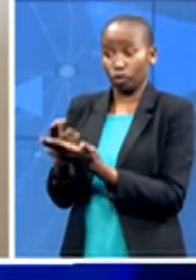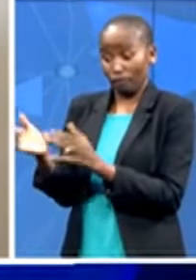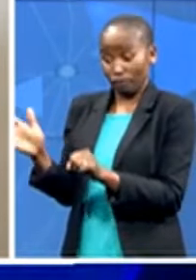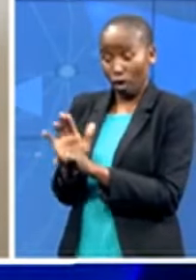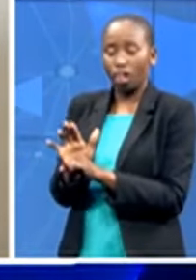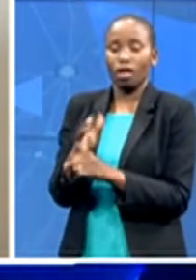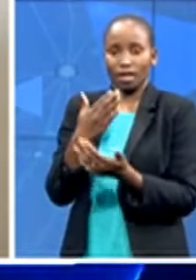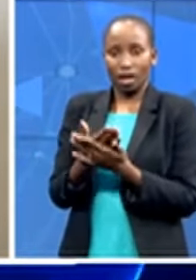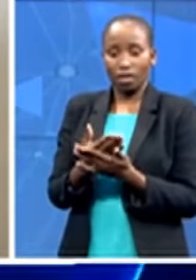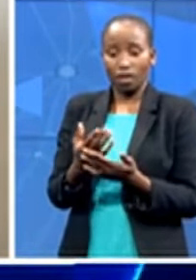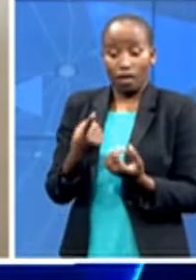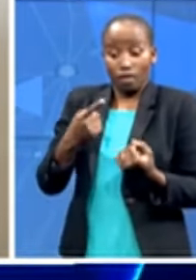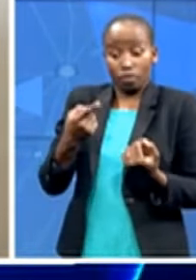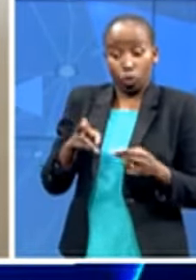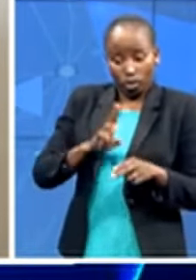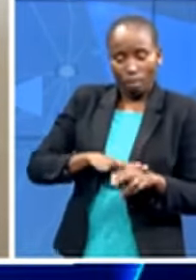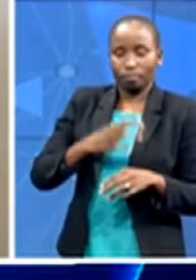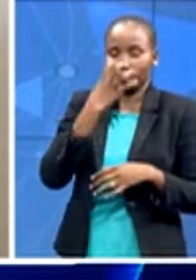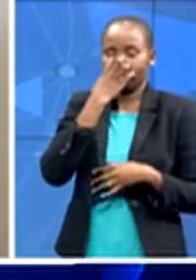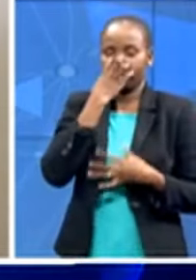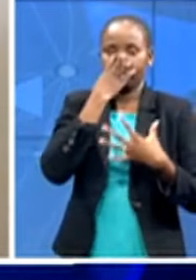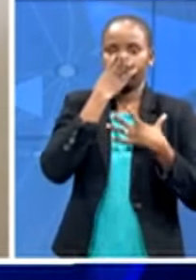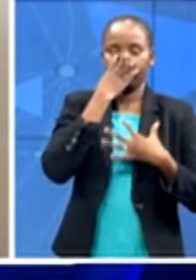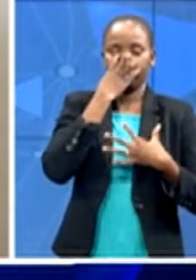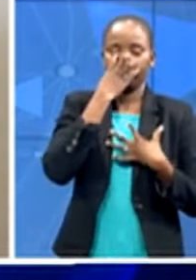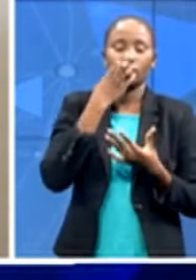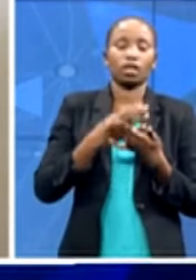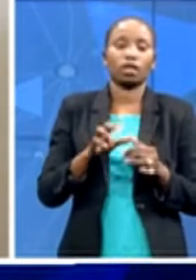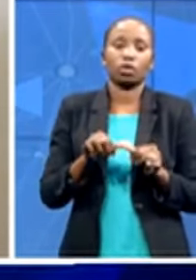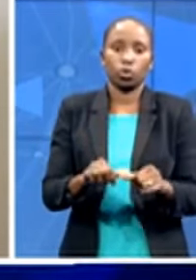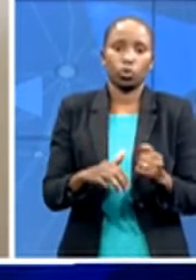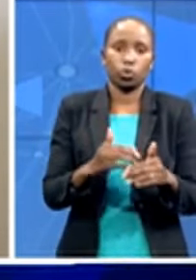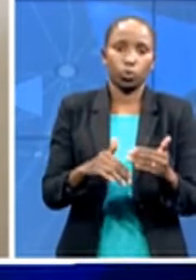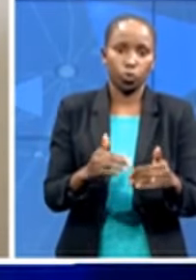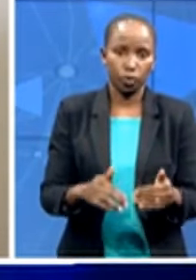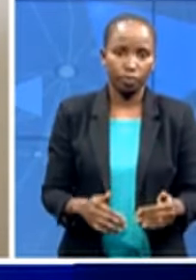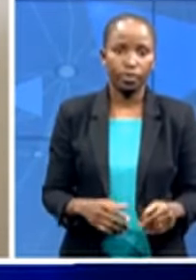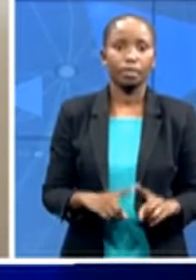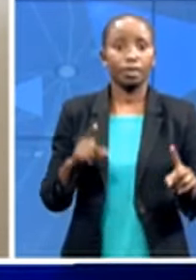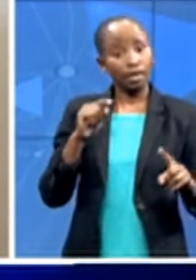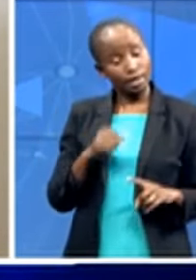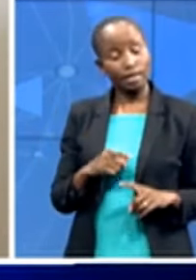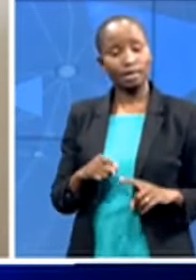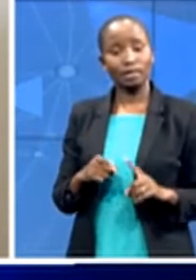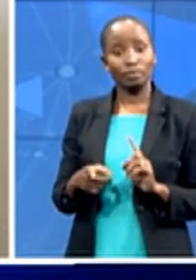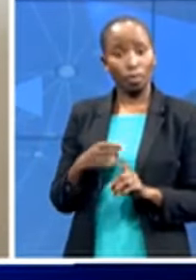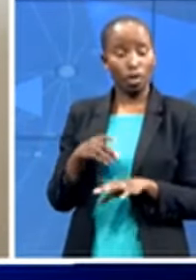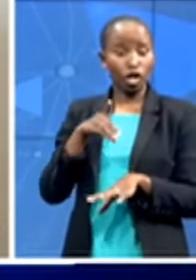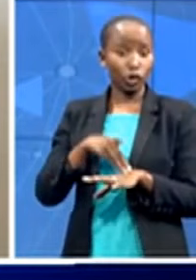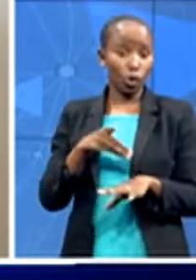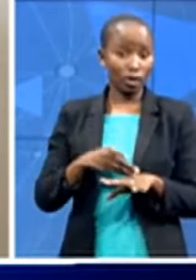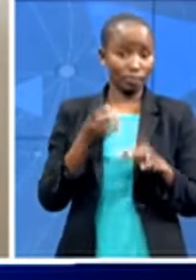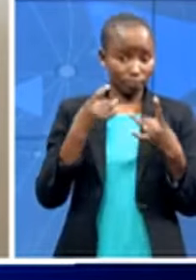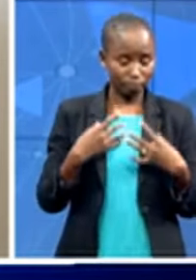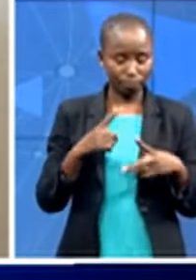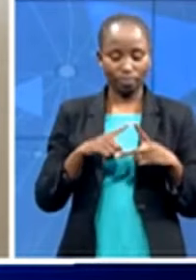and the impact can also not just in the outcomes that we get from the doctors and the feedback that we've gotten from the staff on the ground but